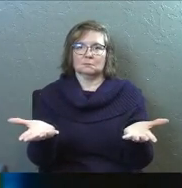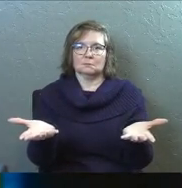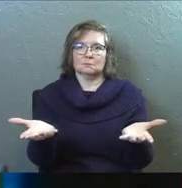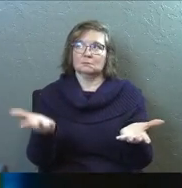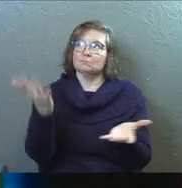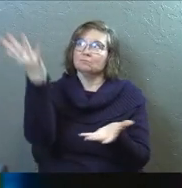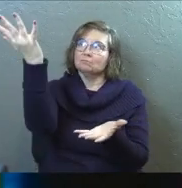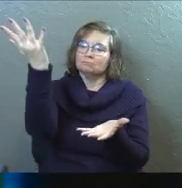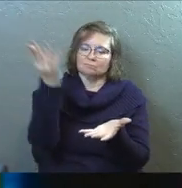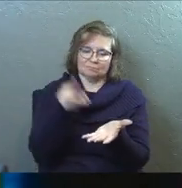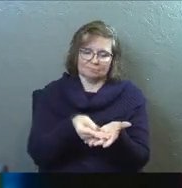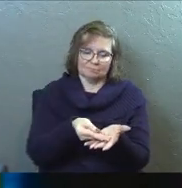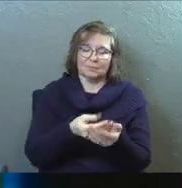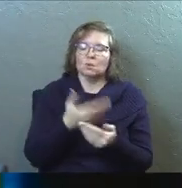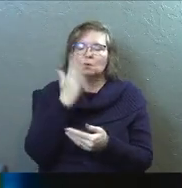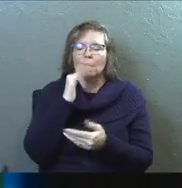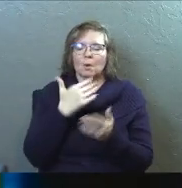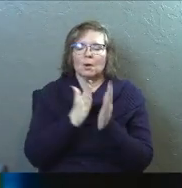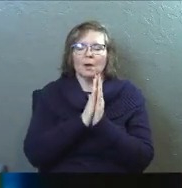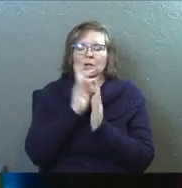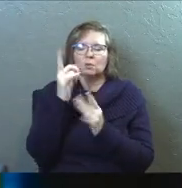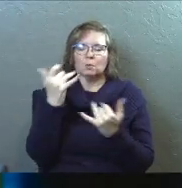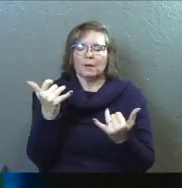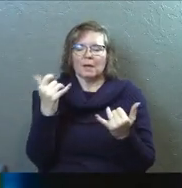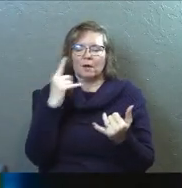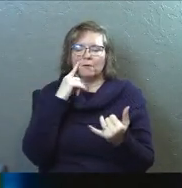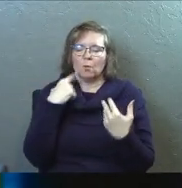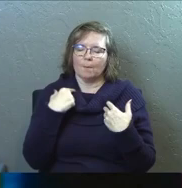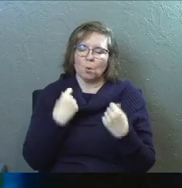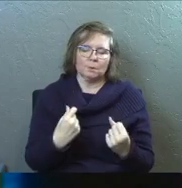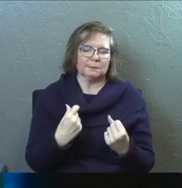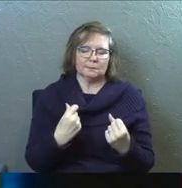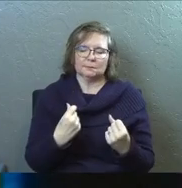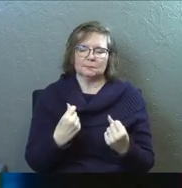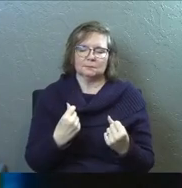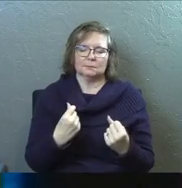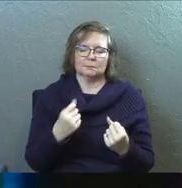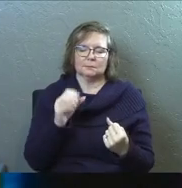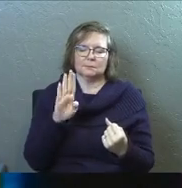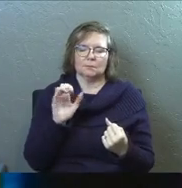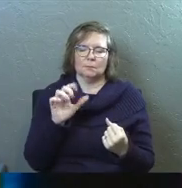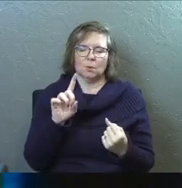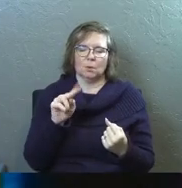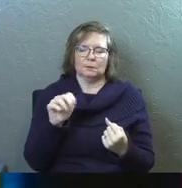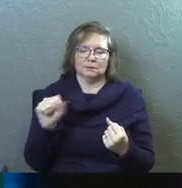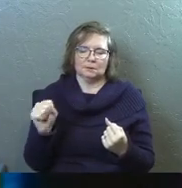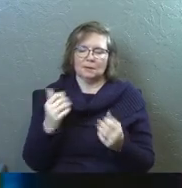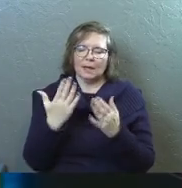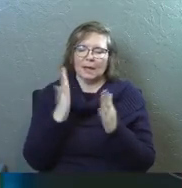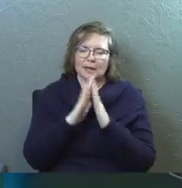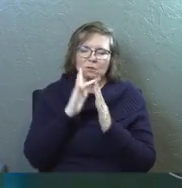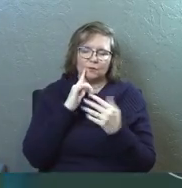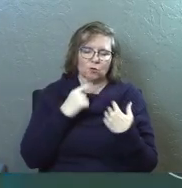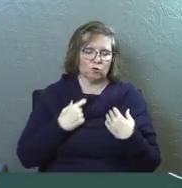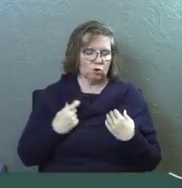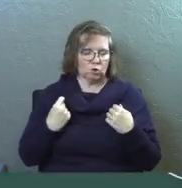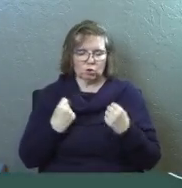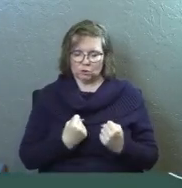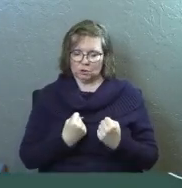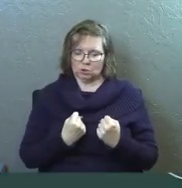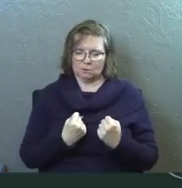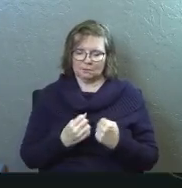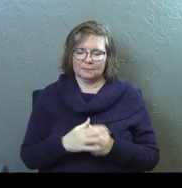pray. God, we are asking you right now for boldness. God, we're asking you for courage.